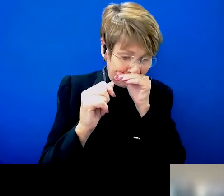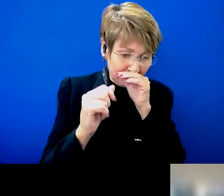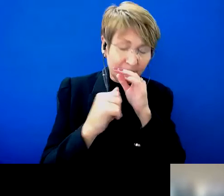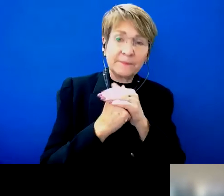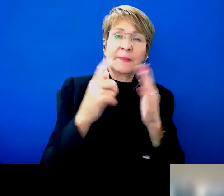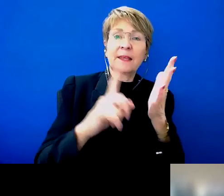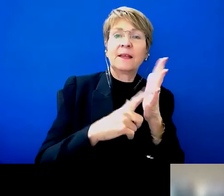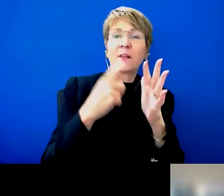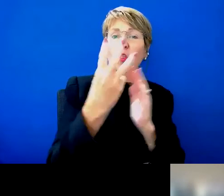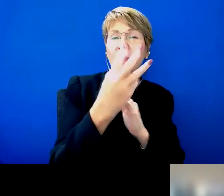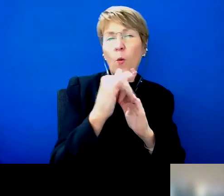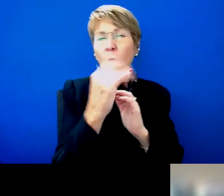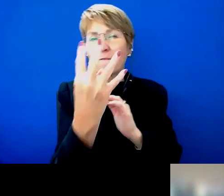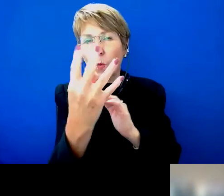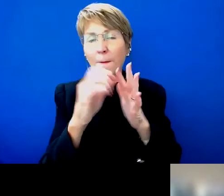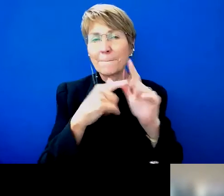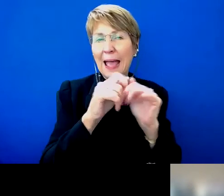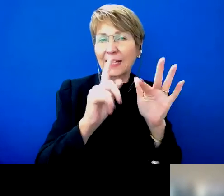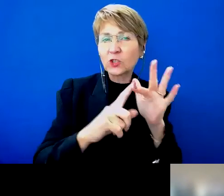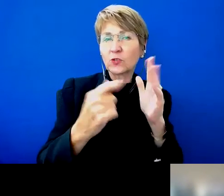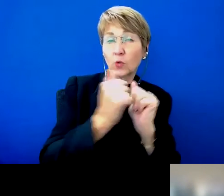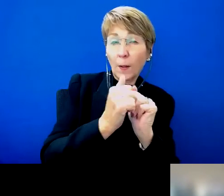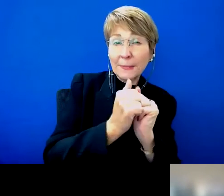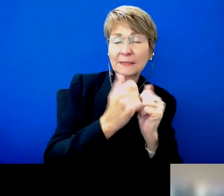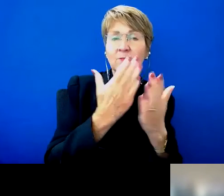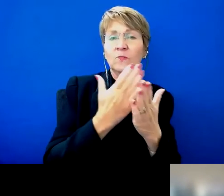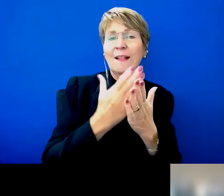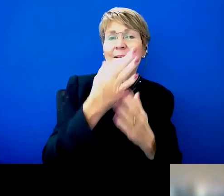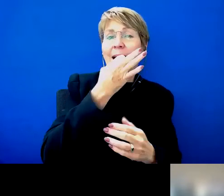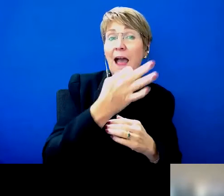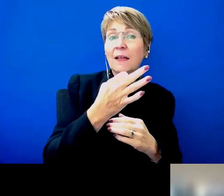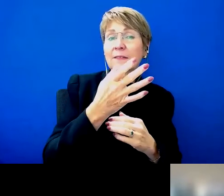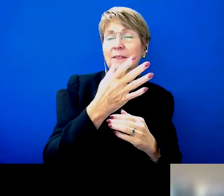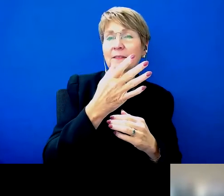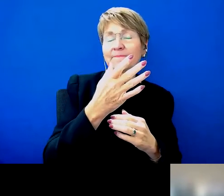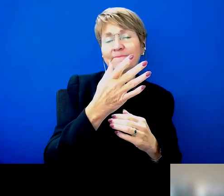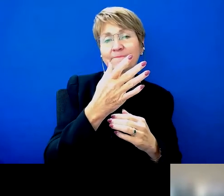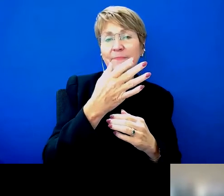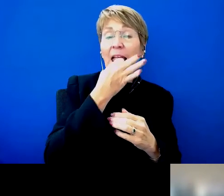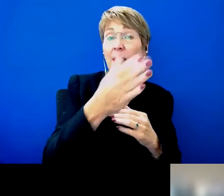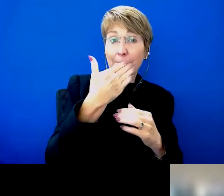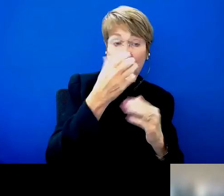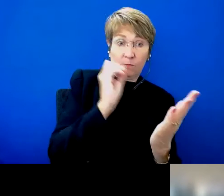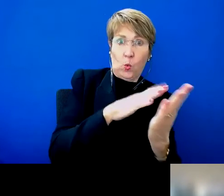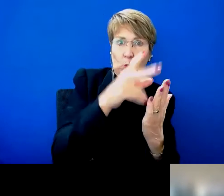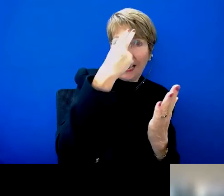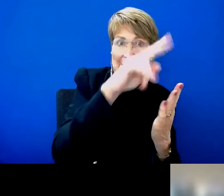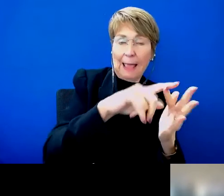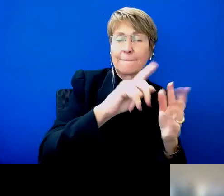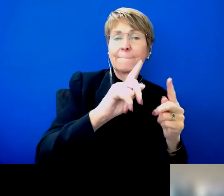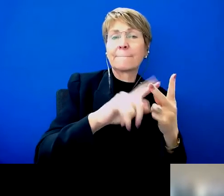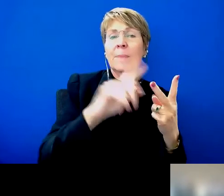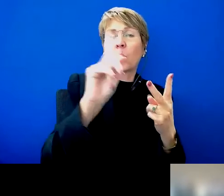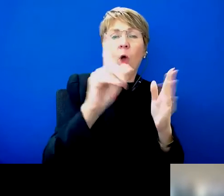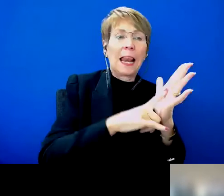page is, it includes name for them to write, sorry, space for them to write their name, which party they're with, all of those